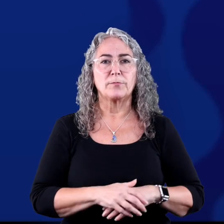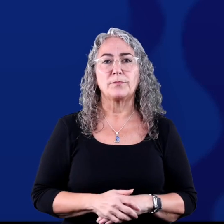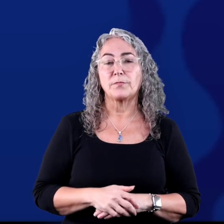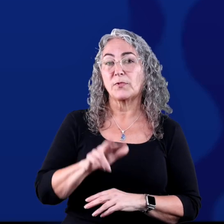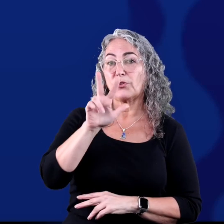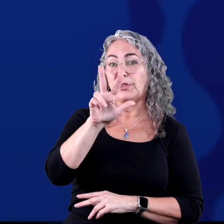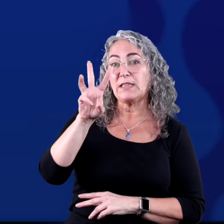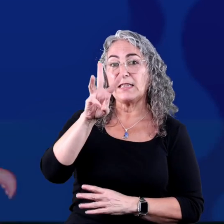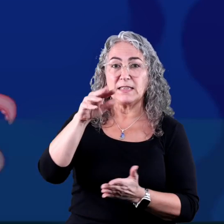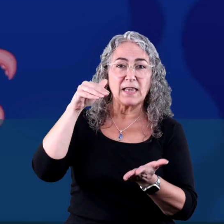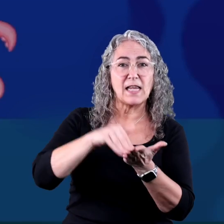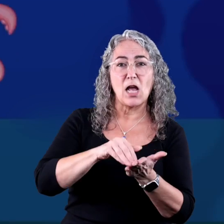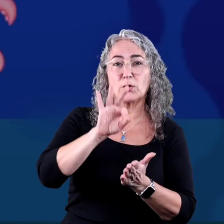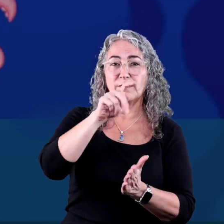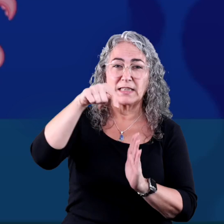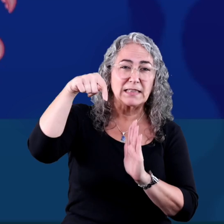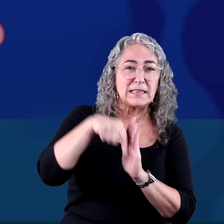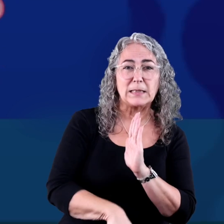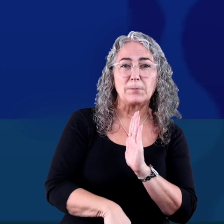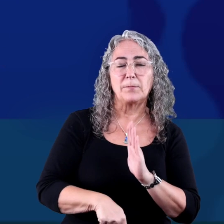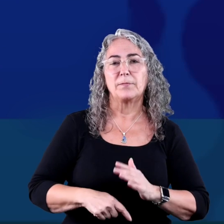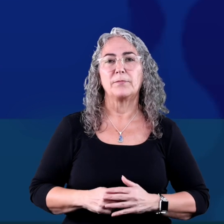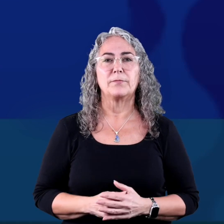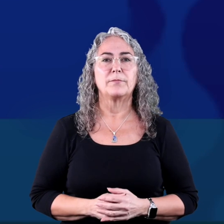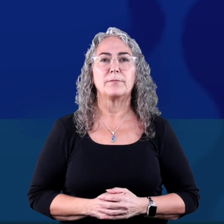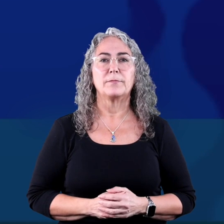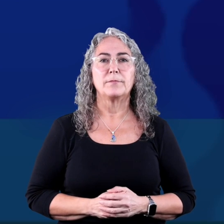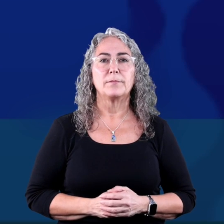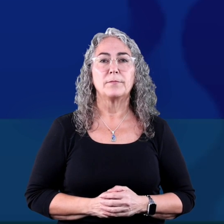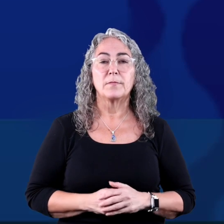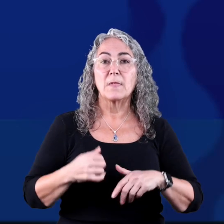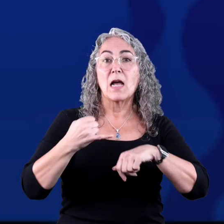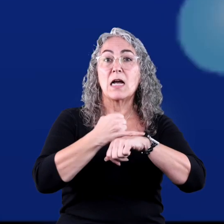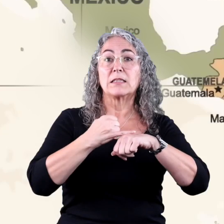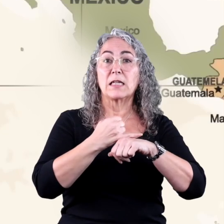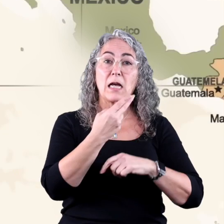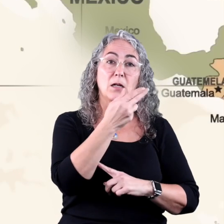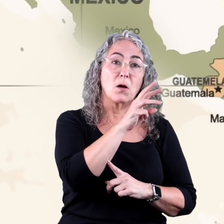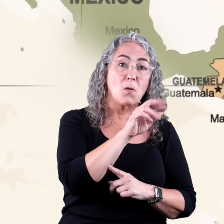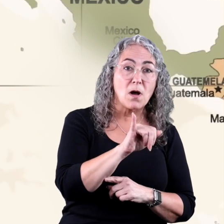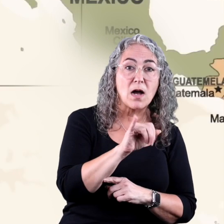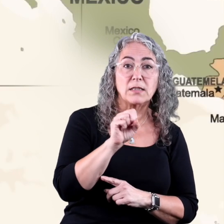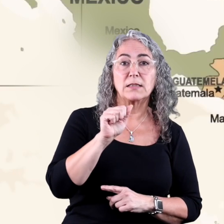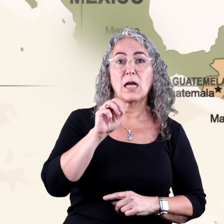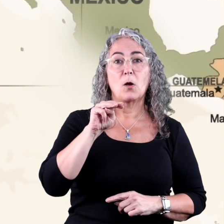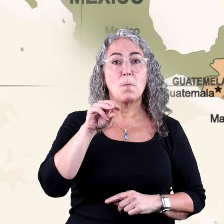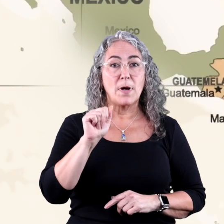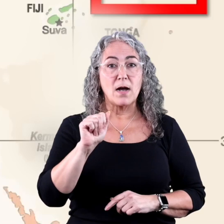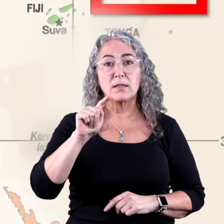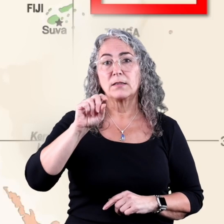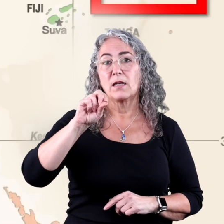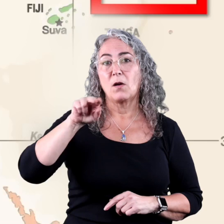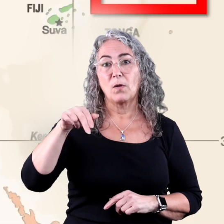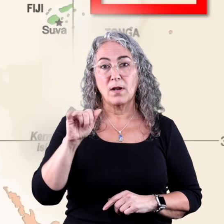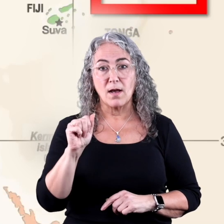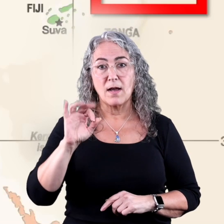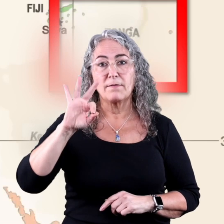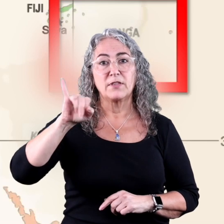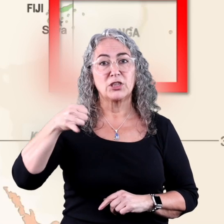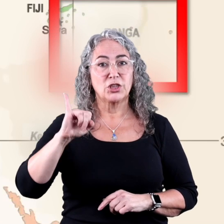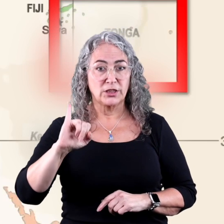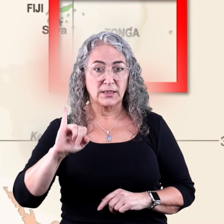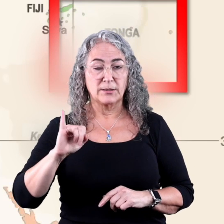oceans. It is 36,000 feet deep. The islands of Hawaii, Samoa,